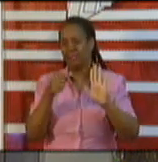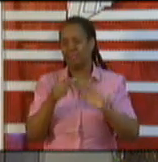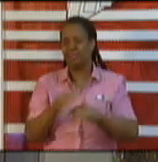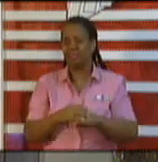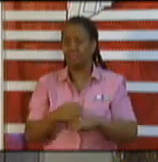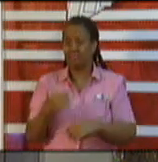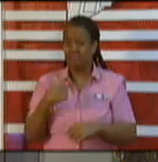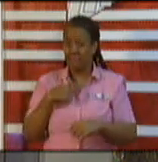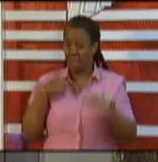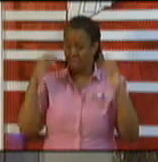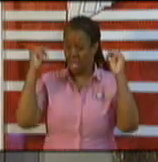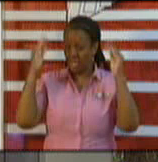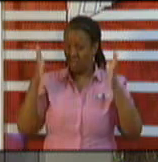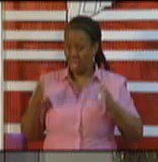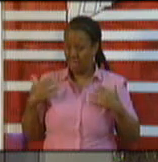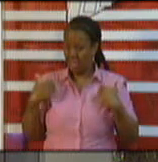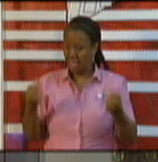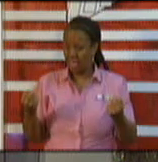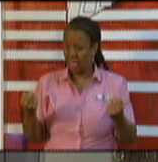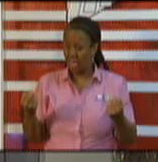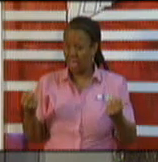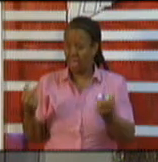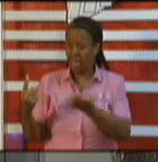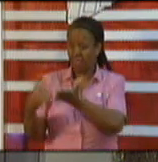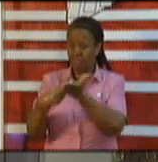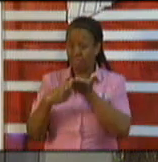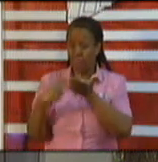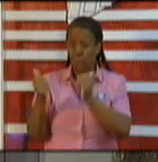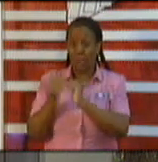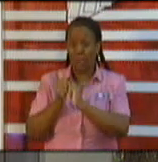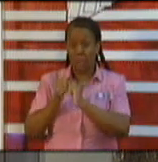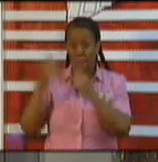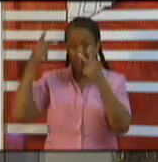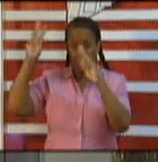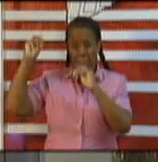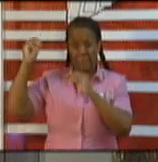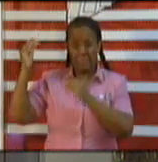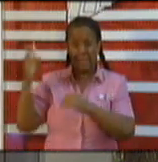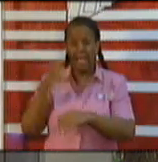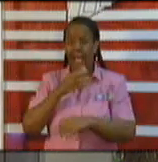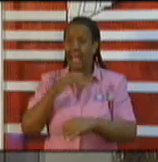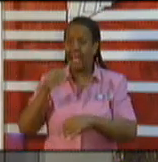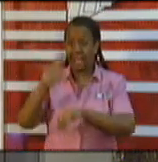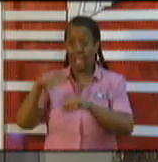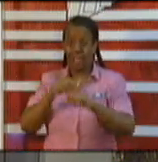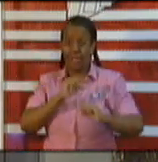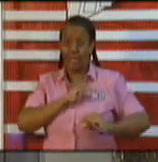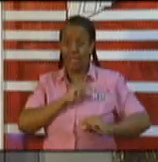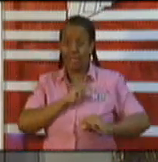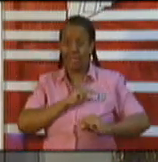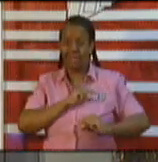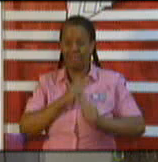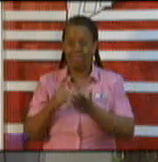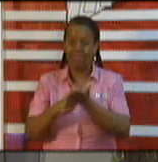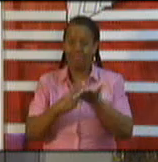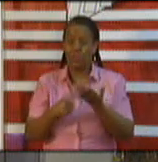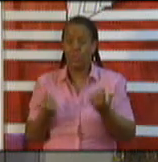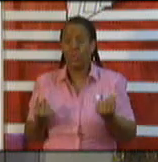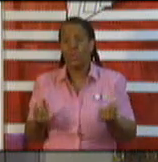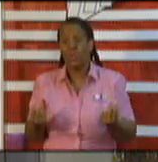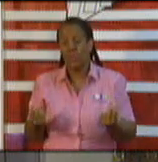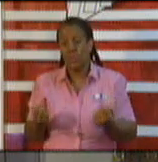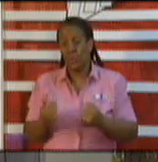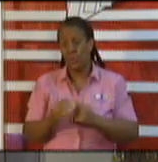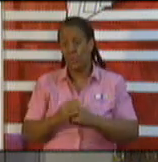both the Minister of National Security and the Prime Minister of what I think and what we think as a collective can be done. So, Minister Cox,